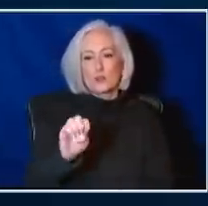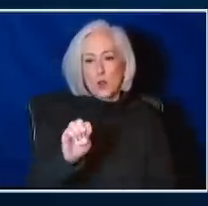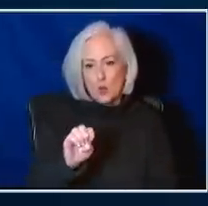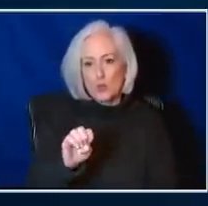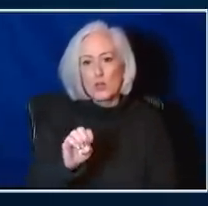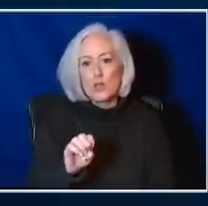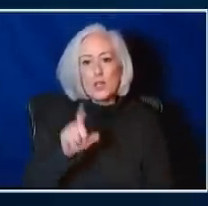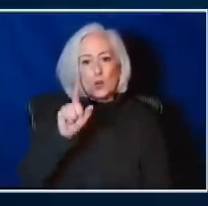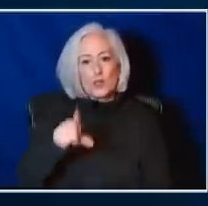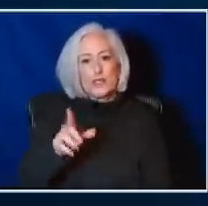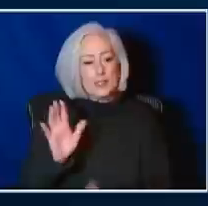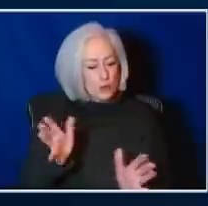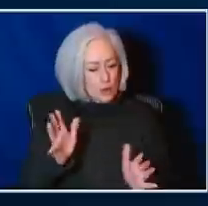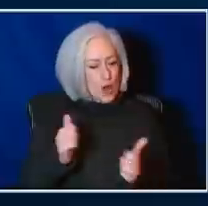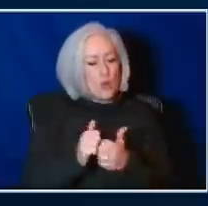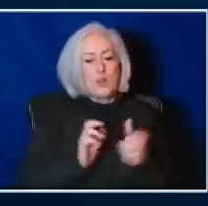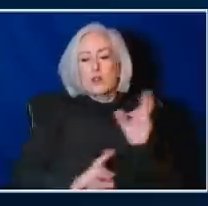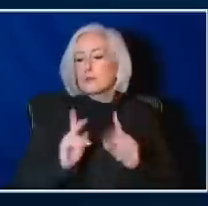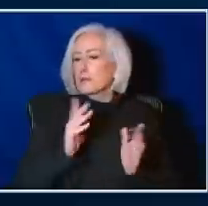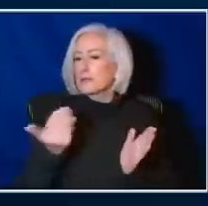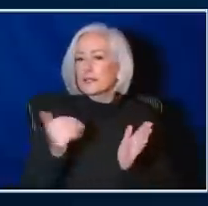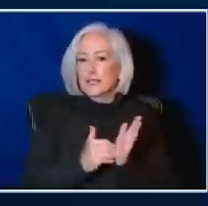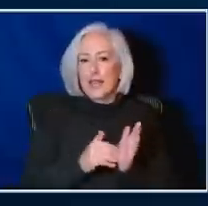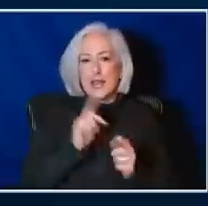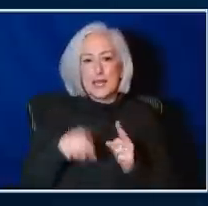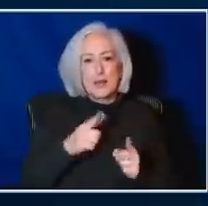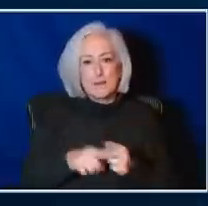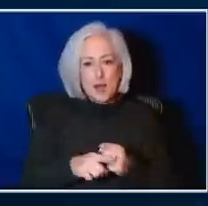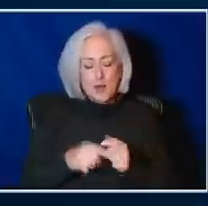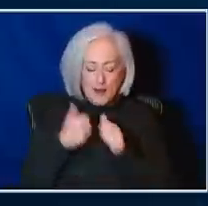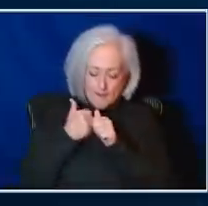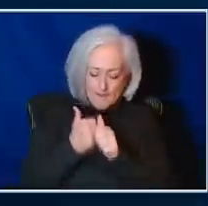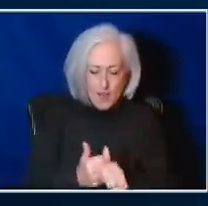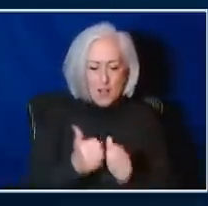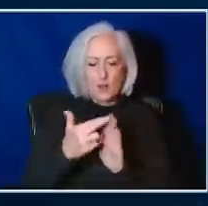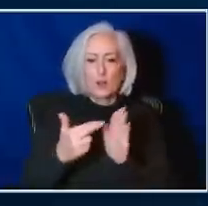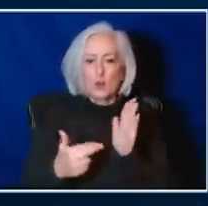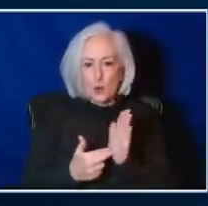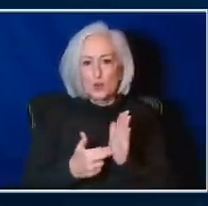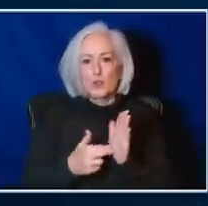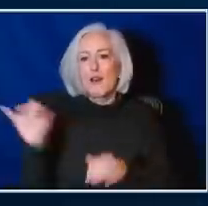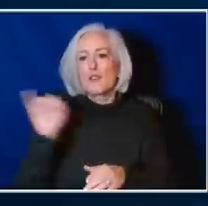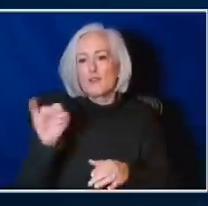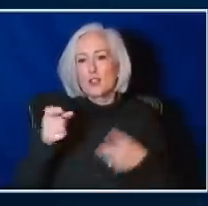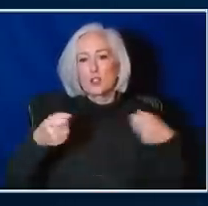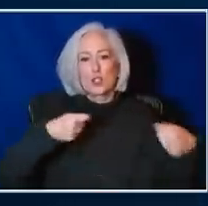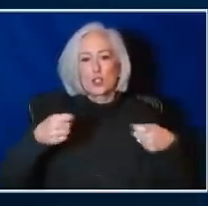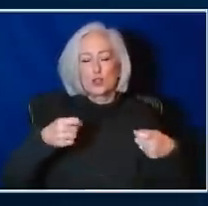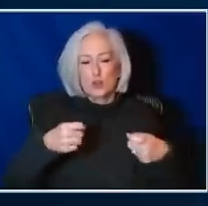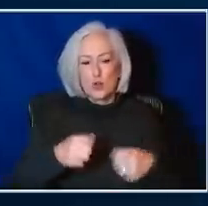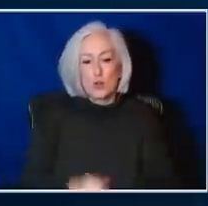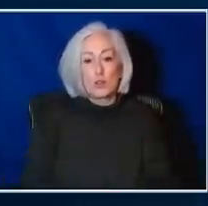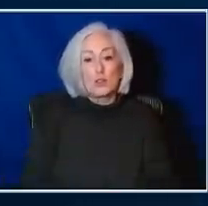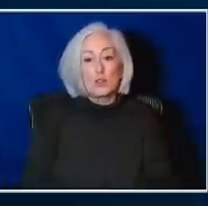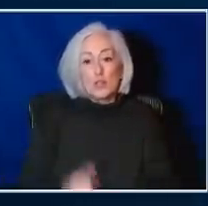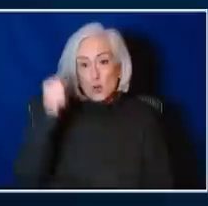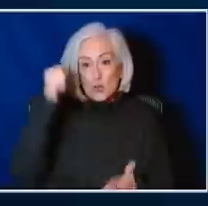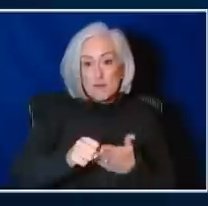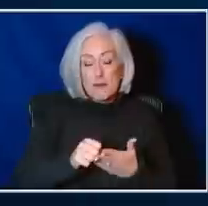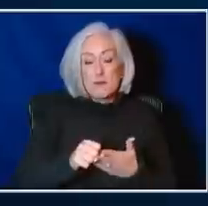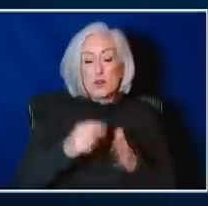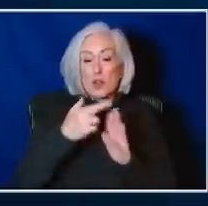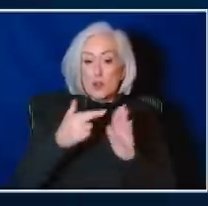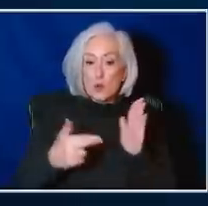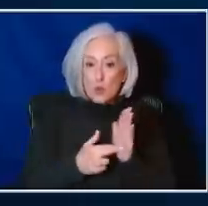have to start talking to people again about following the rules of infection control. Because remember what we always say, the rules of infection prevention